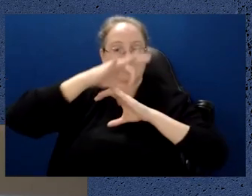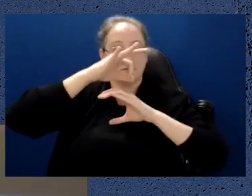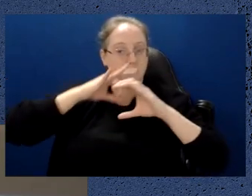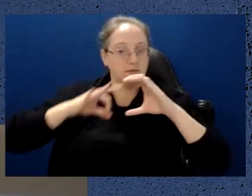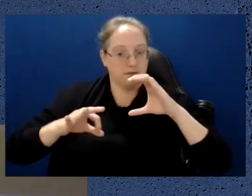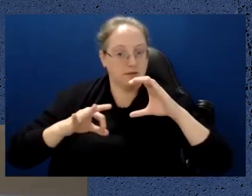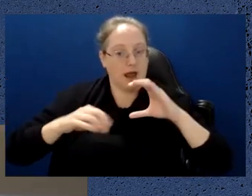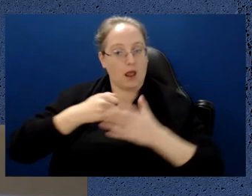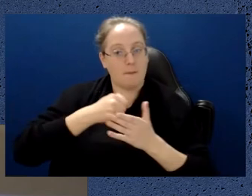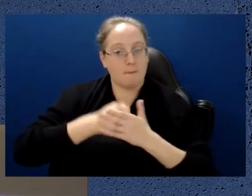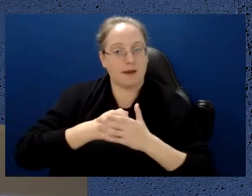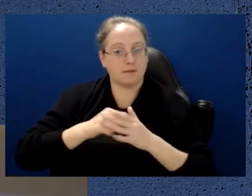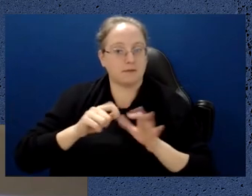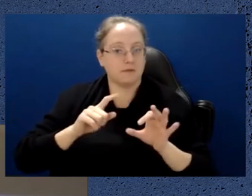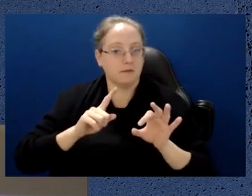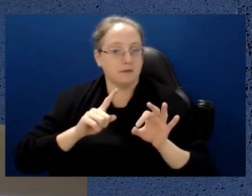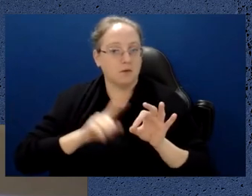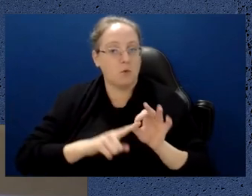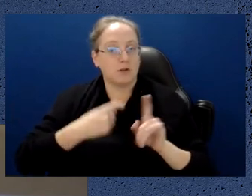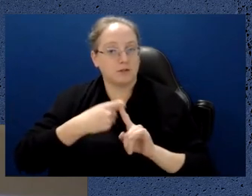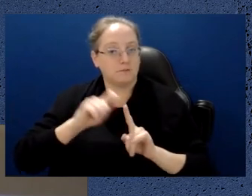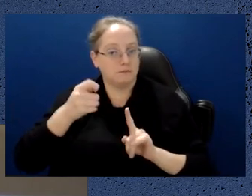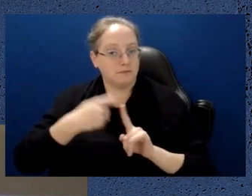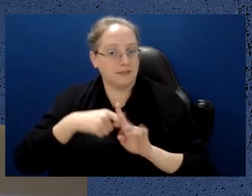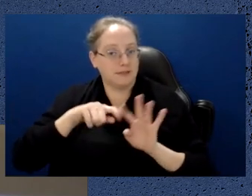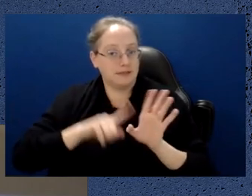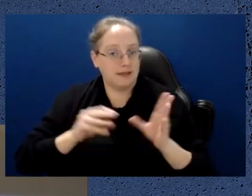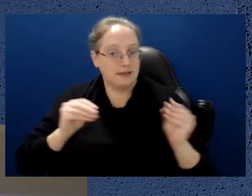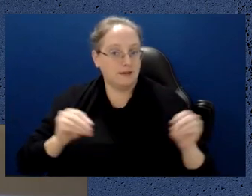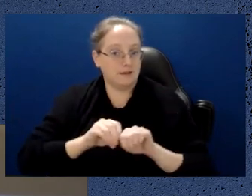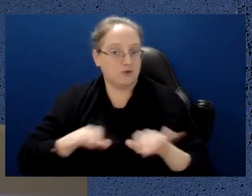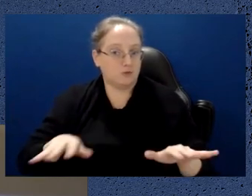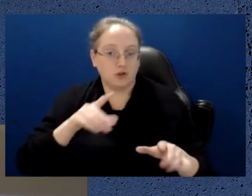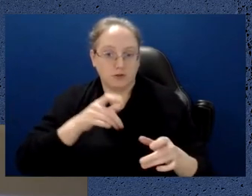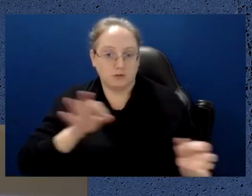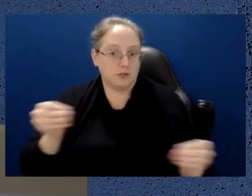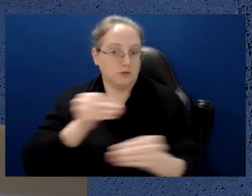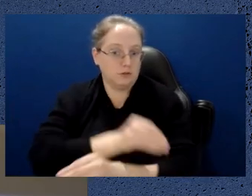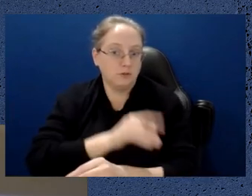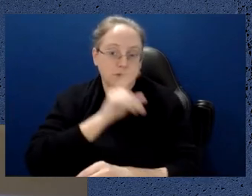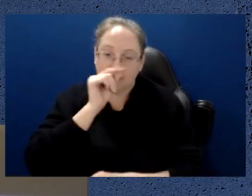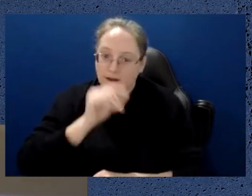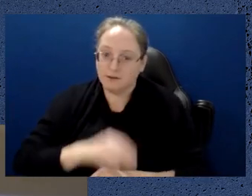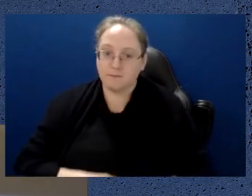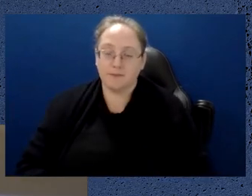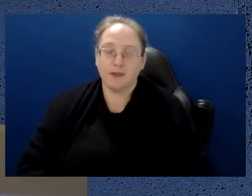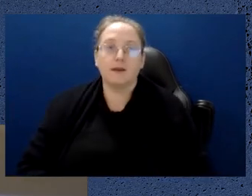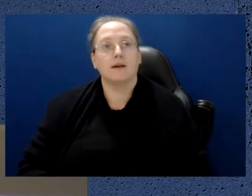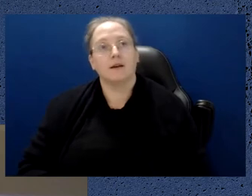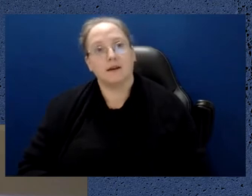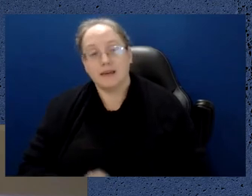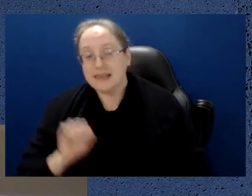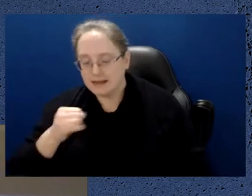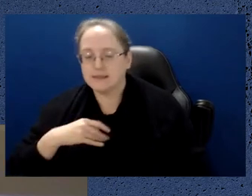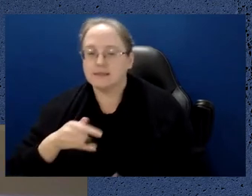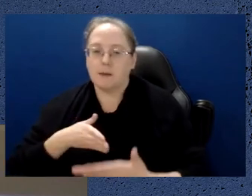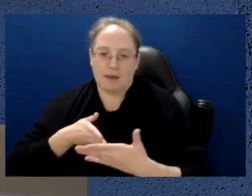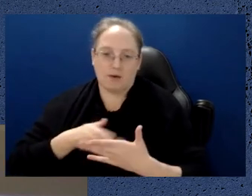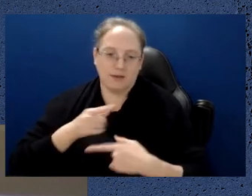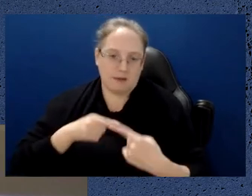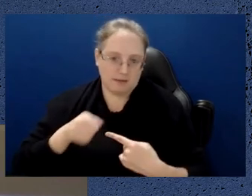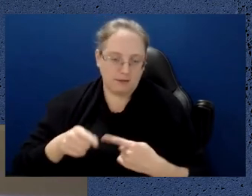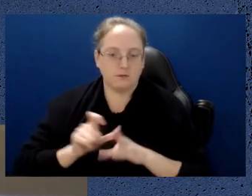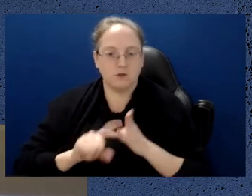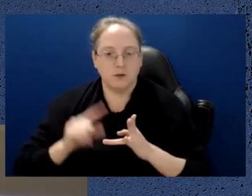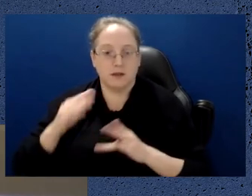Obviously, there are some very significant challenges associated with doing it at those scales and doing it very efficiently and at high